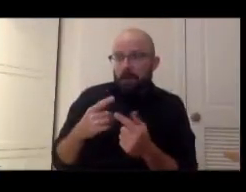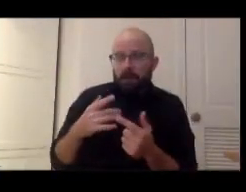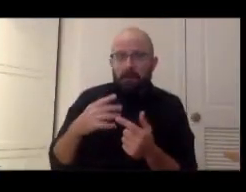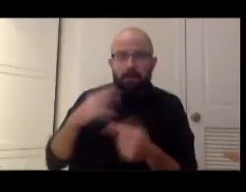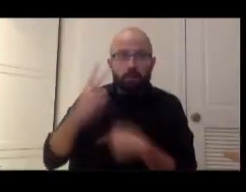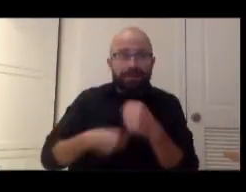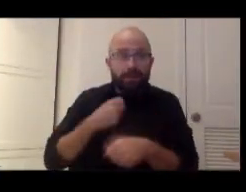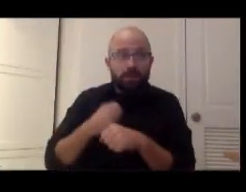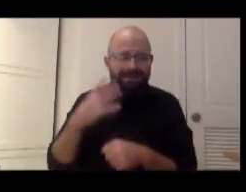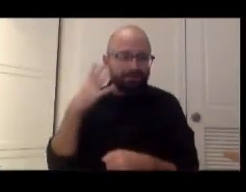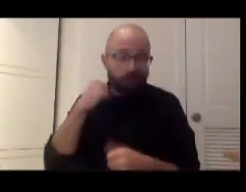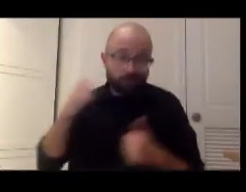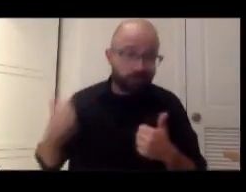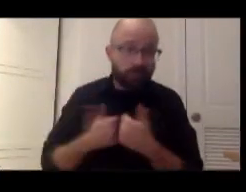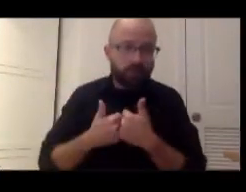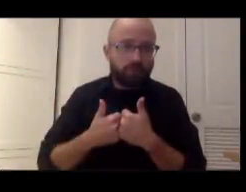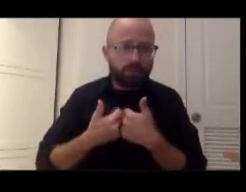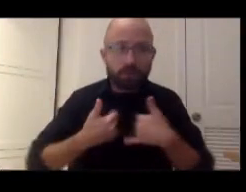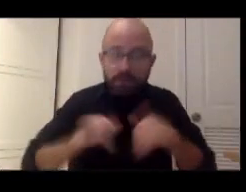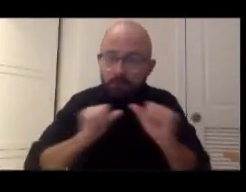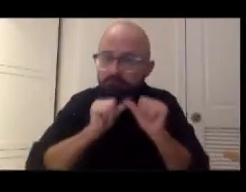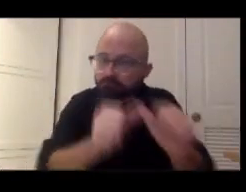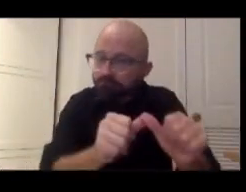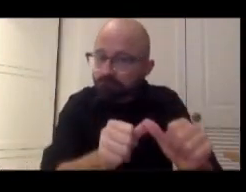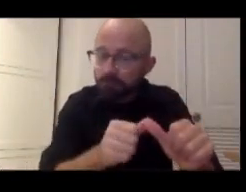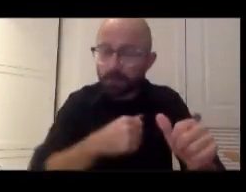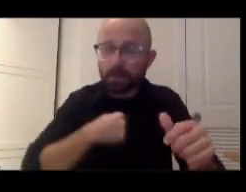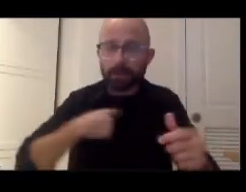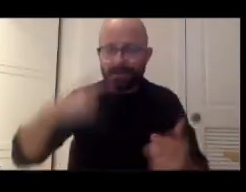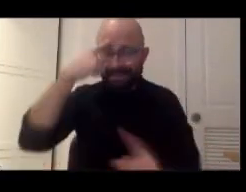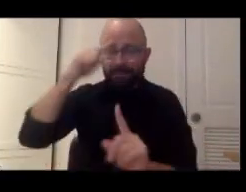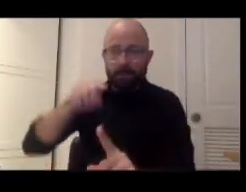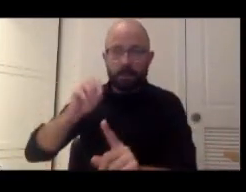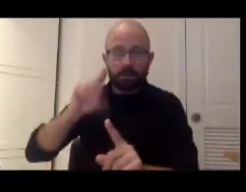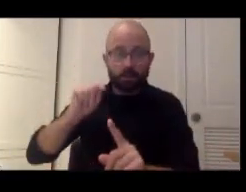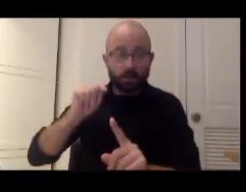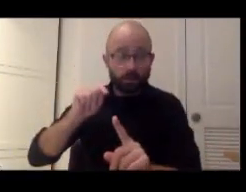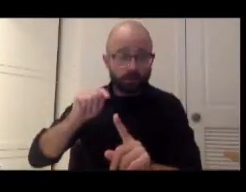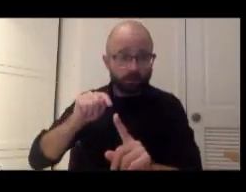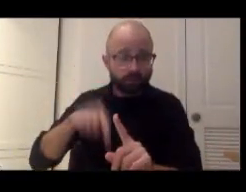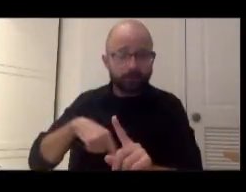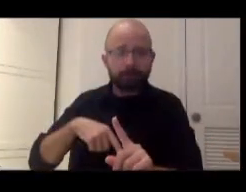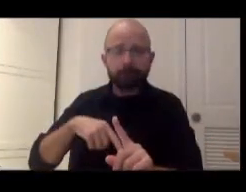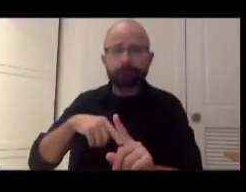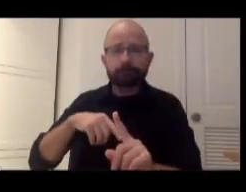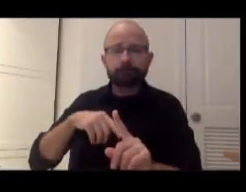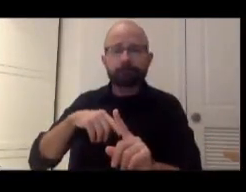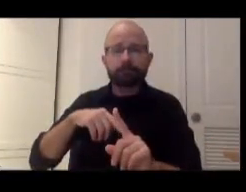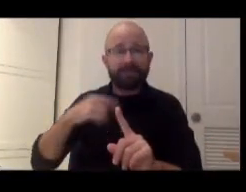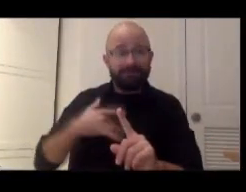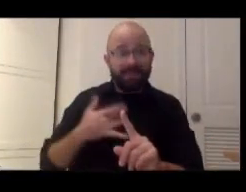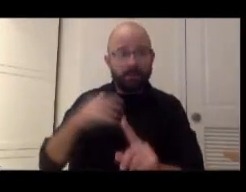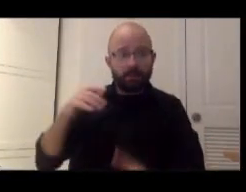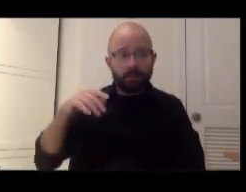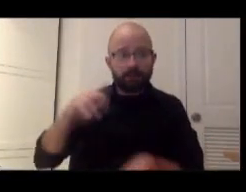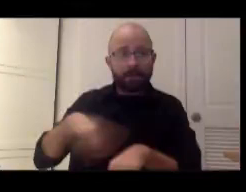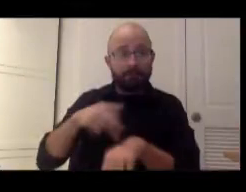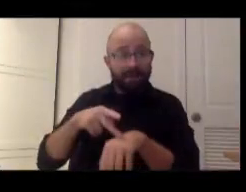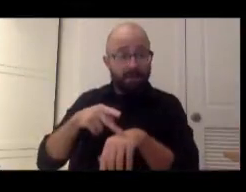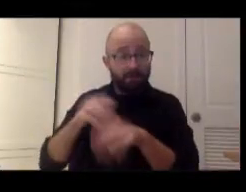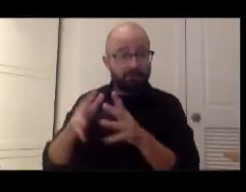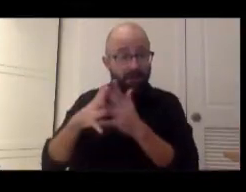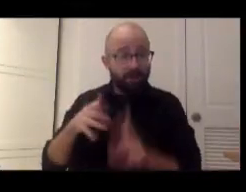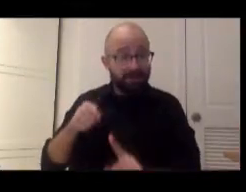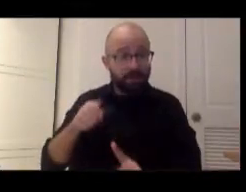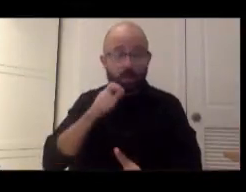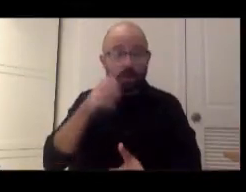facing it, and as I think about October, it's Filipino American History Month, I think about those Filipino Americans in the medical field that have